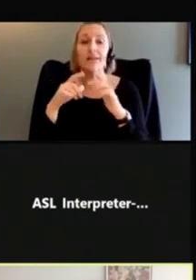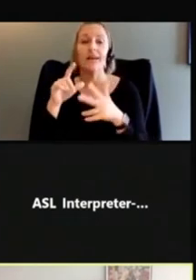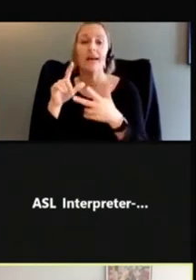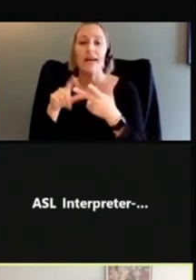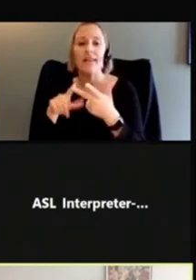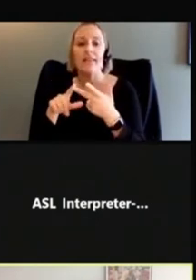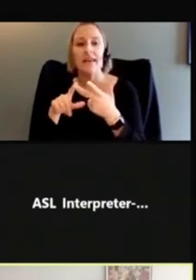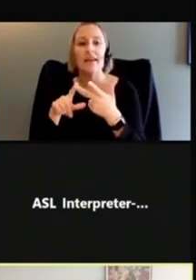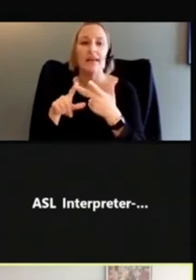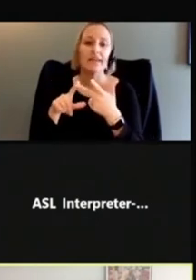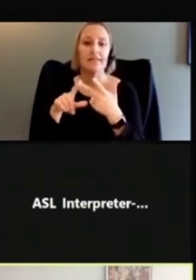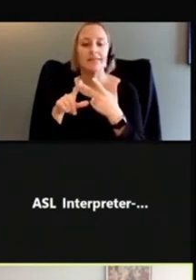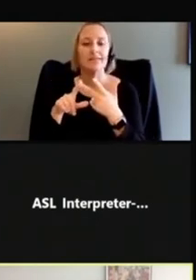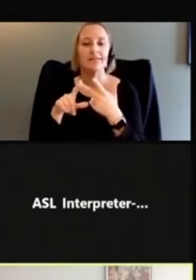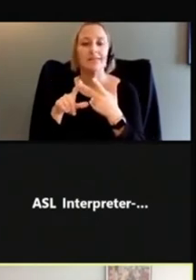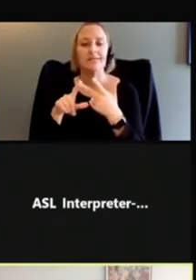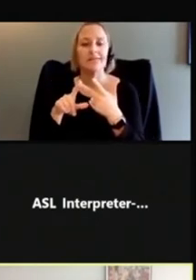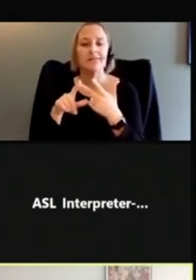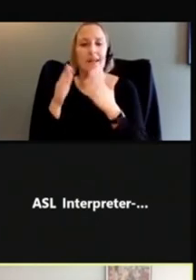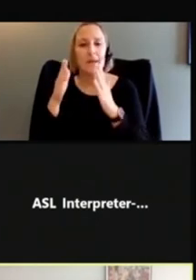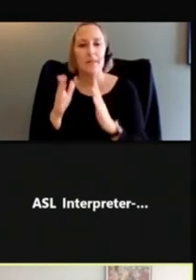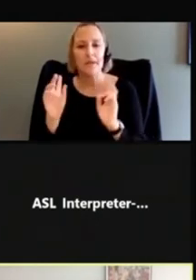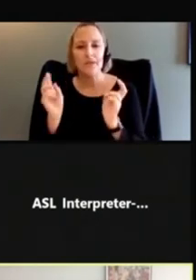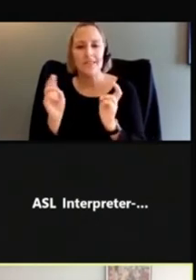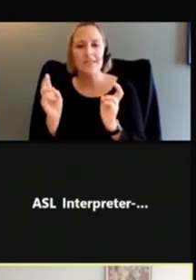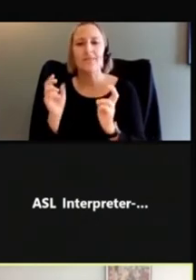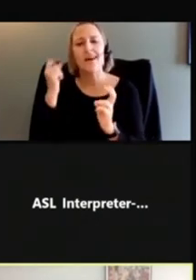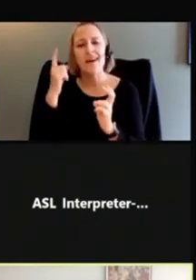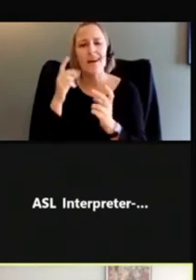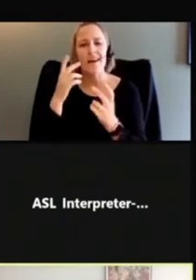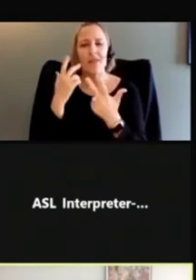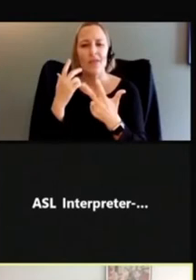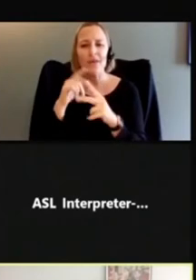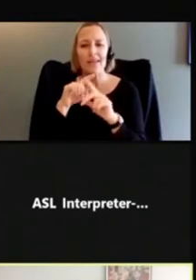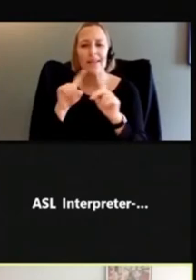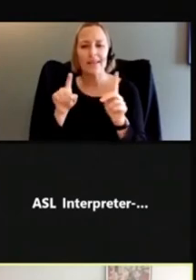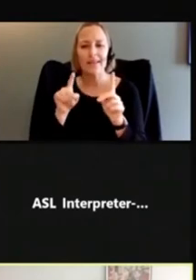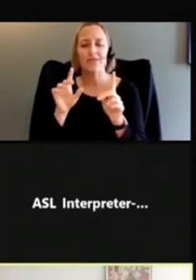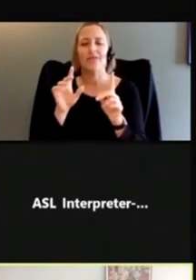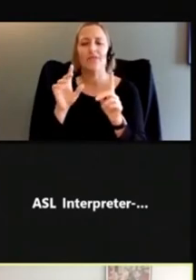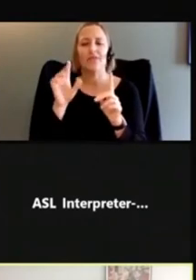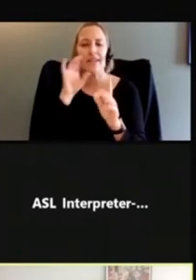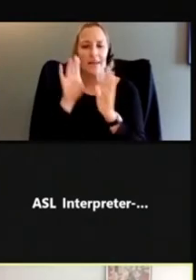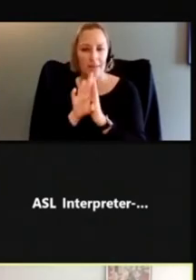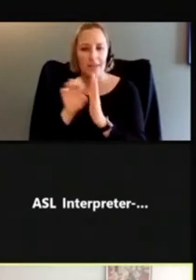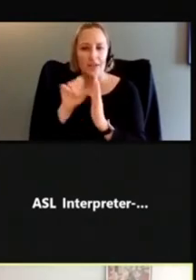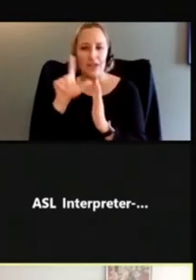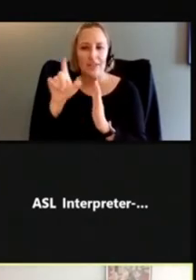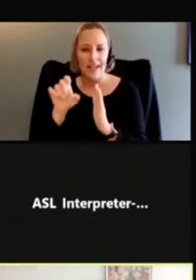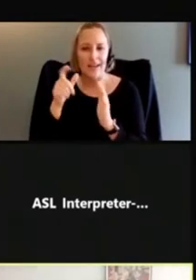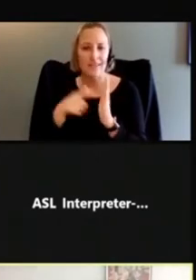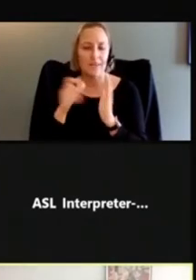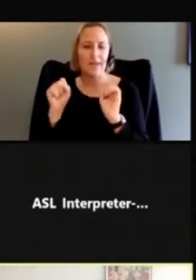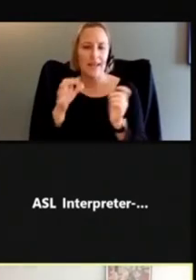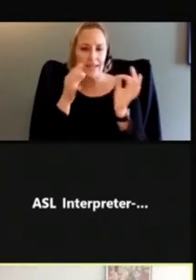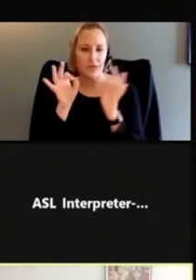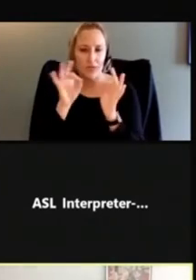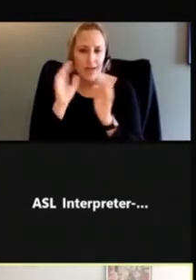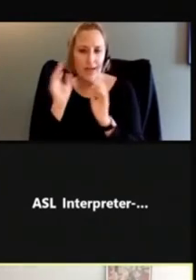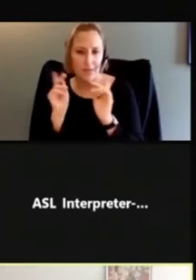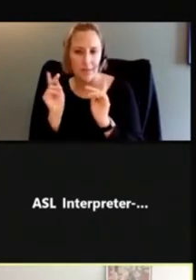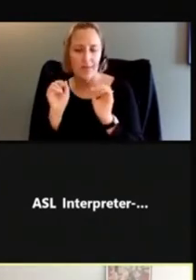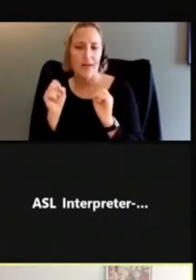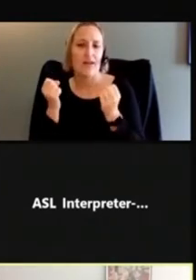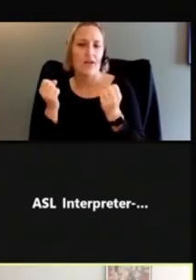getting active. But having three different image styles can be distracting for folks and can contribute to higher